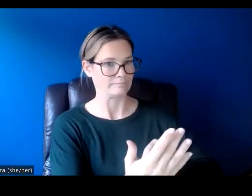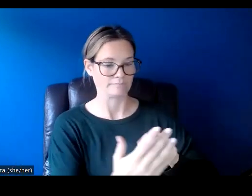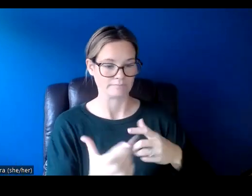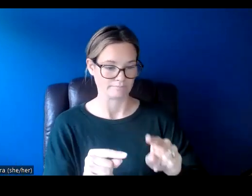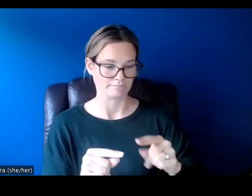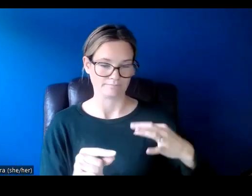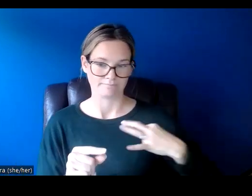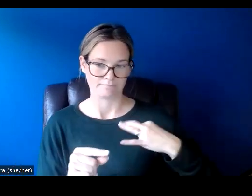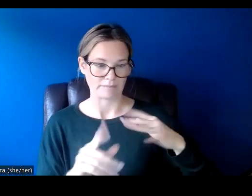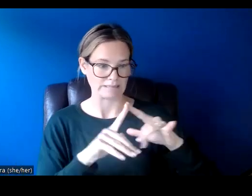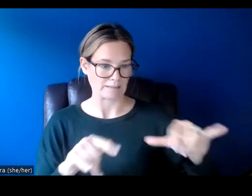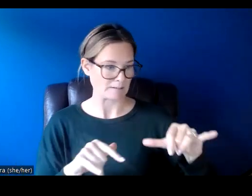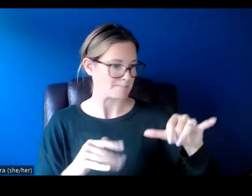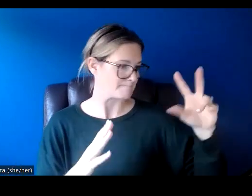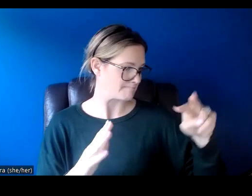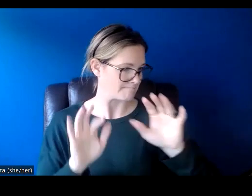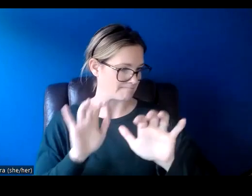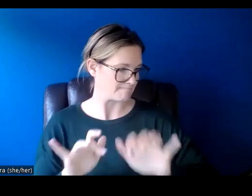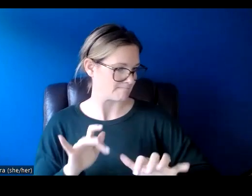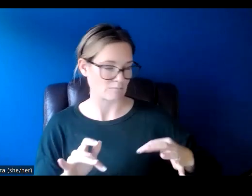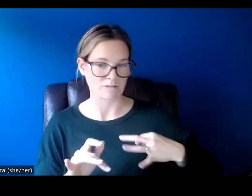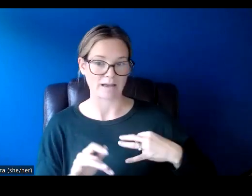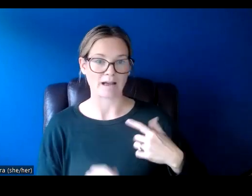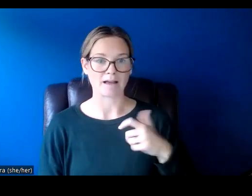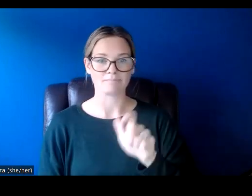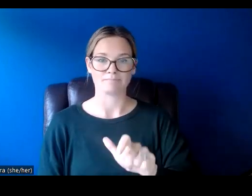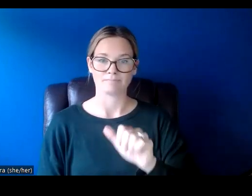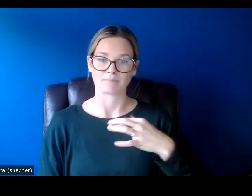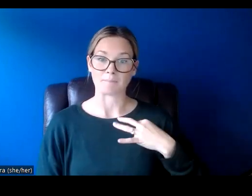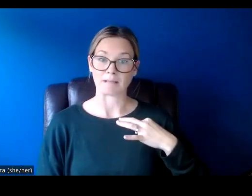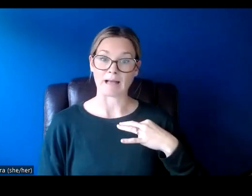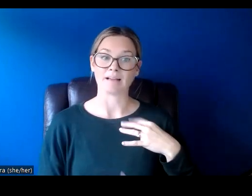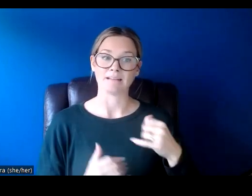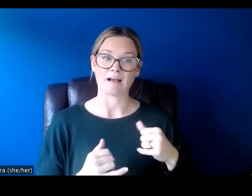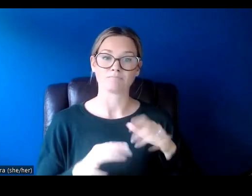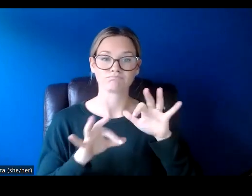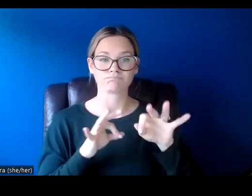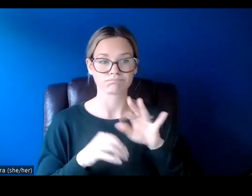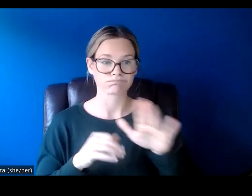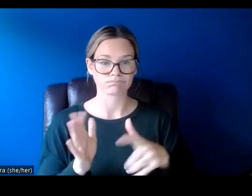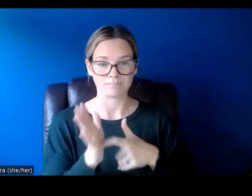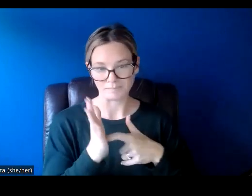applying. I'm going to click the apply button and we'll go through the requirements.